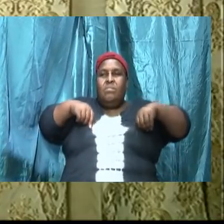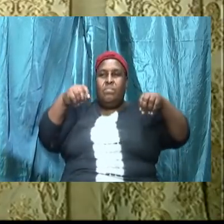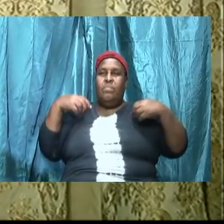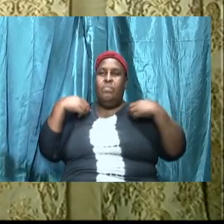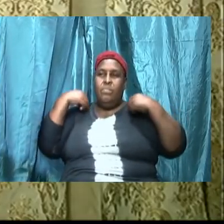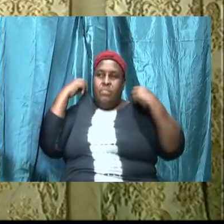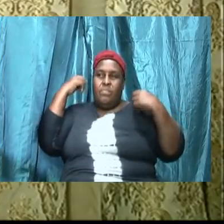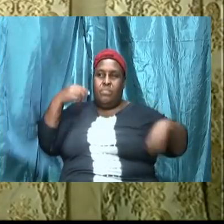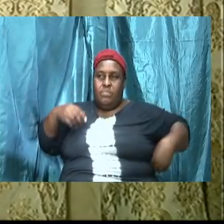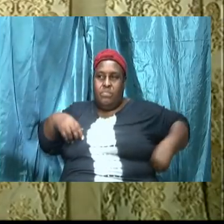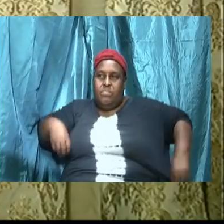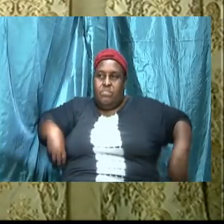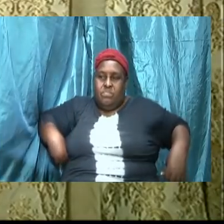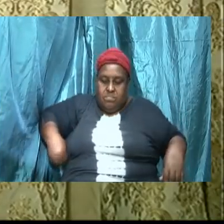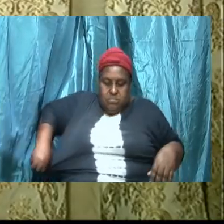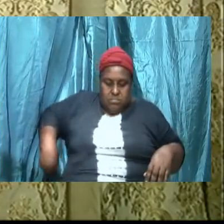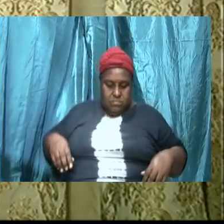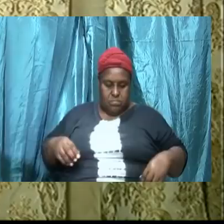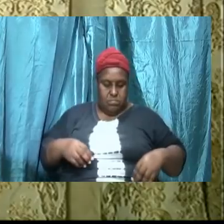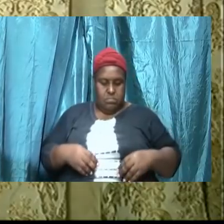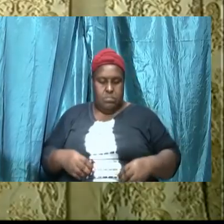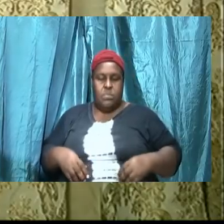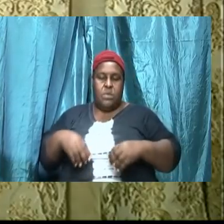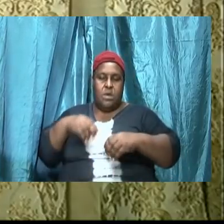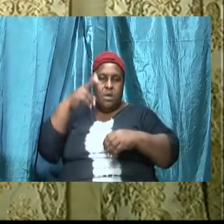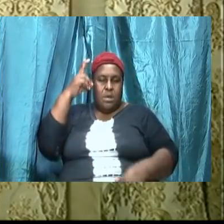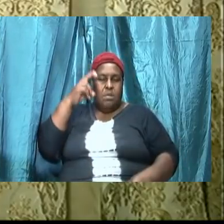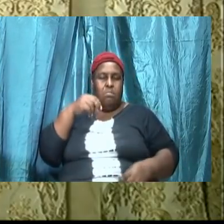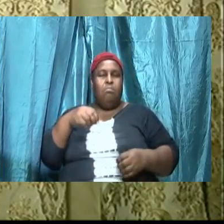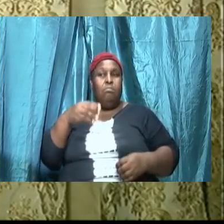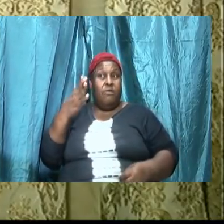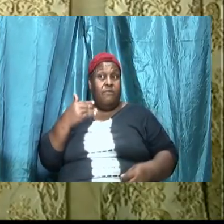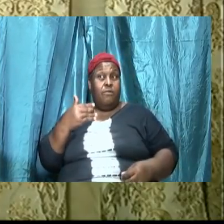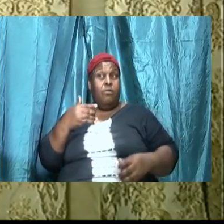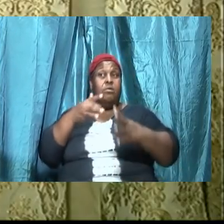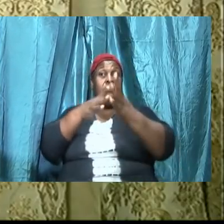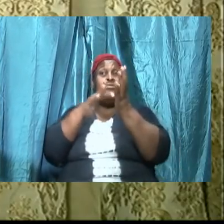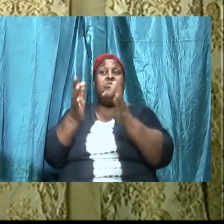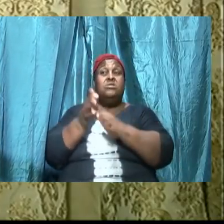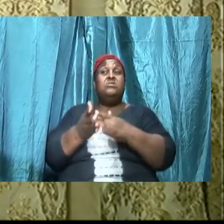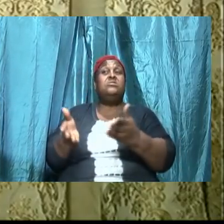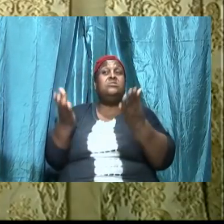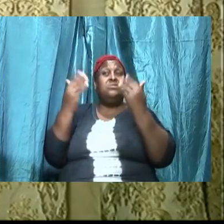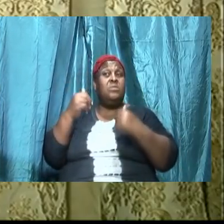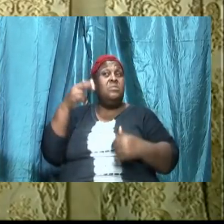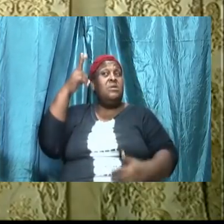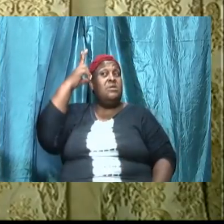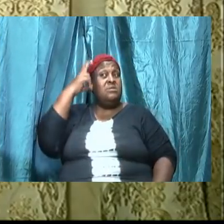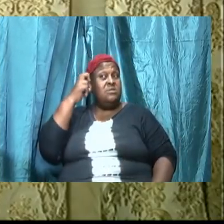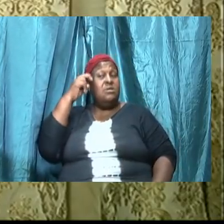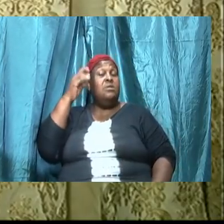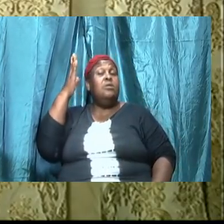Satan knew that something great was going to happen with the coming of this child